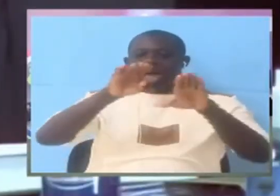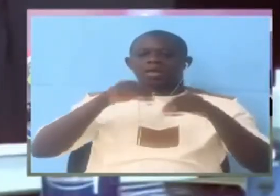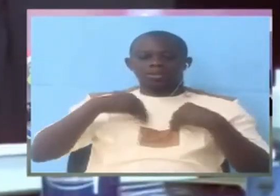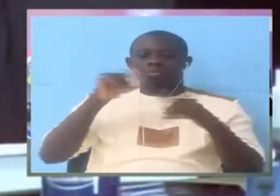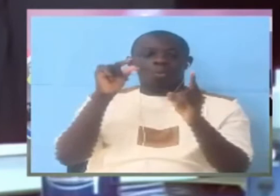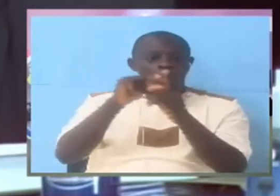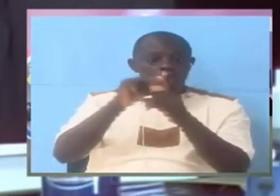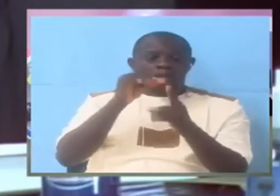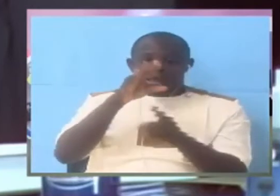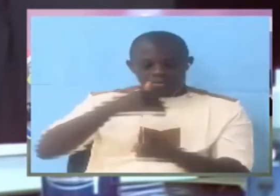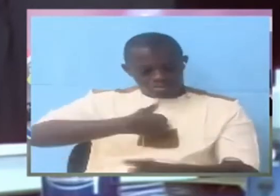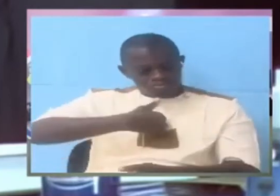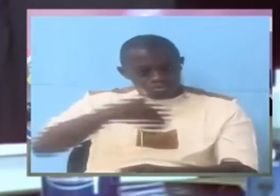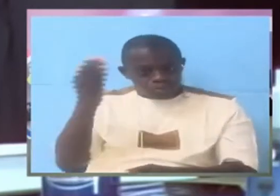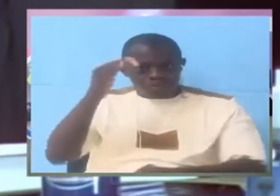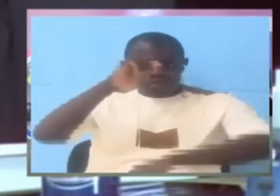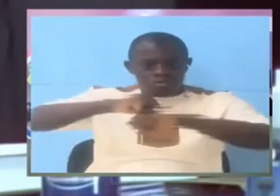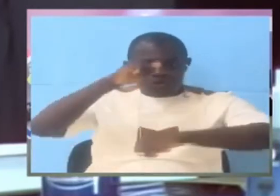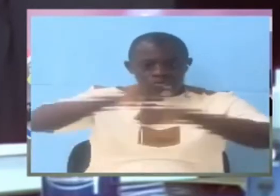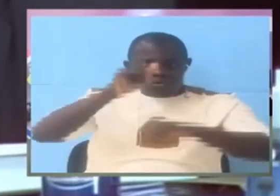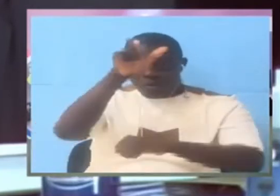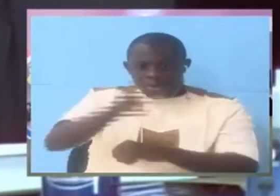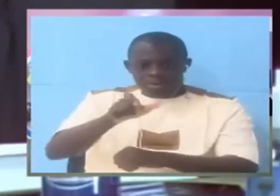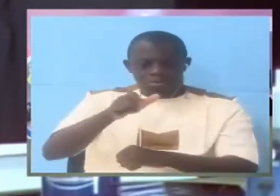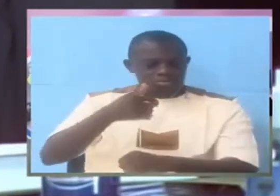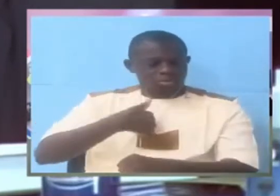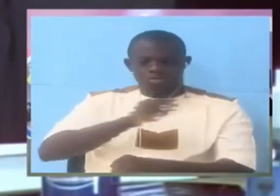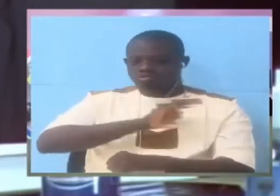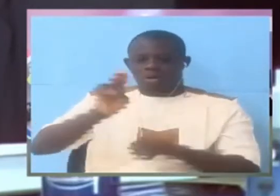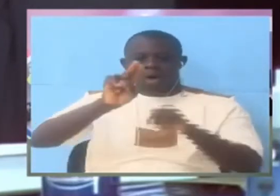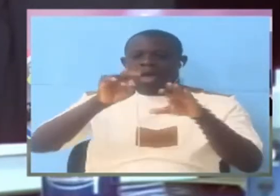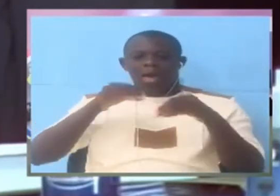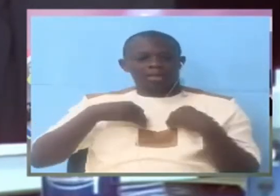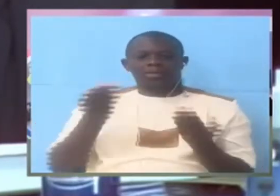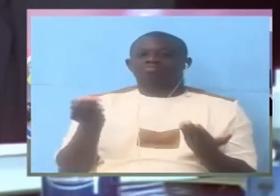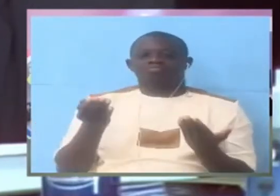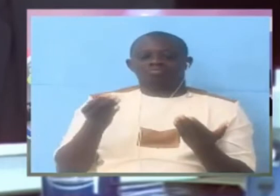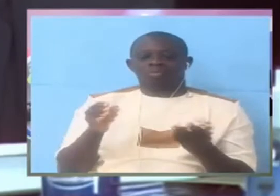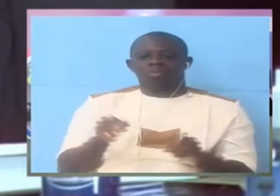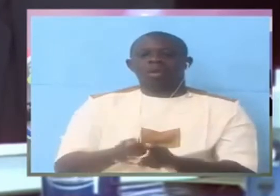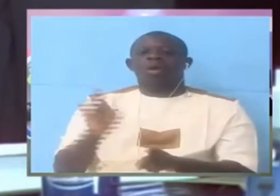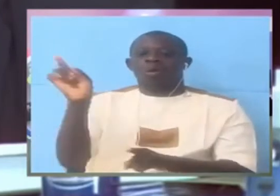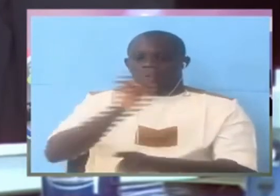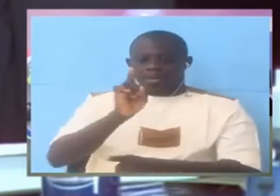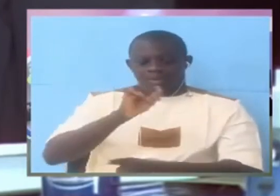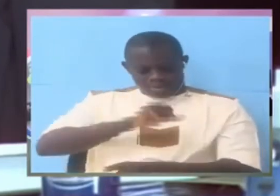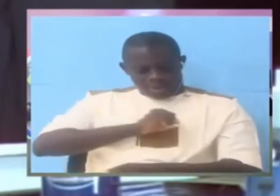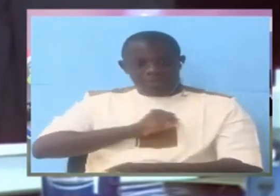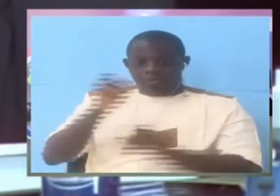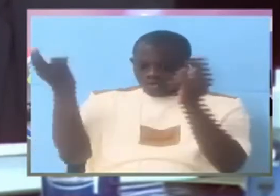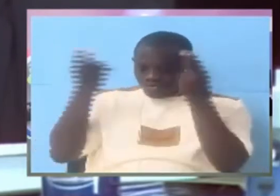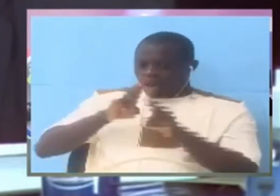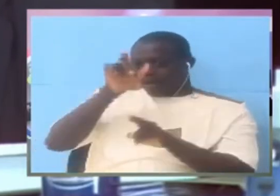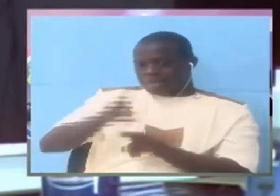me a second. Okay, sir. What he is doing is placing on record what we heard from witnesses here.